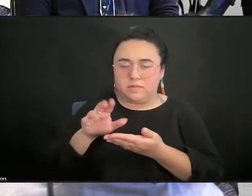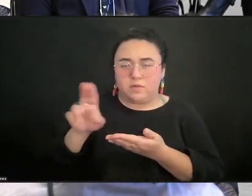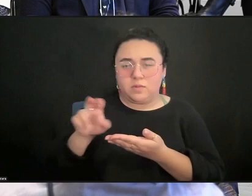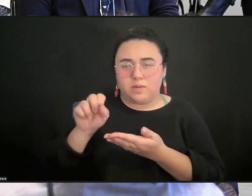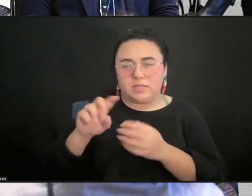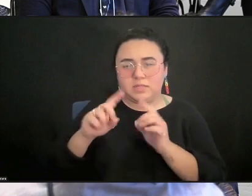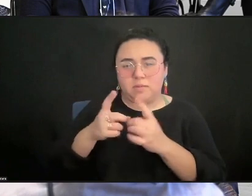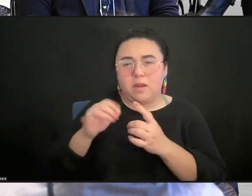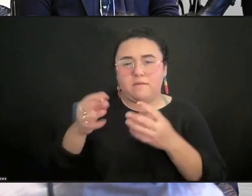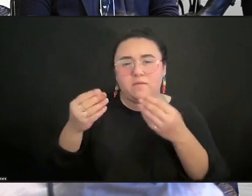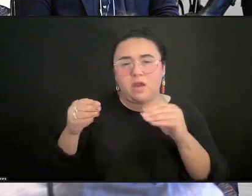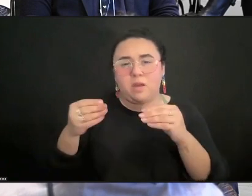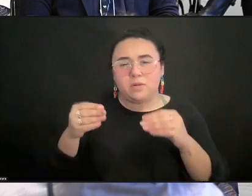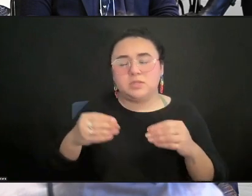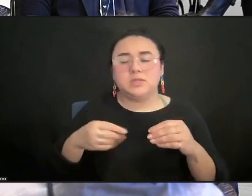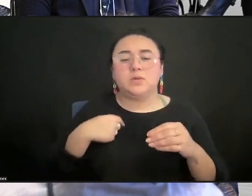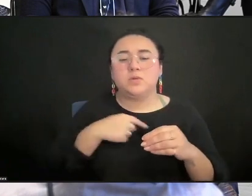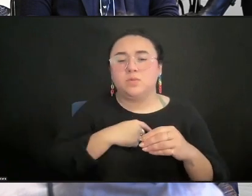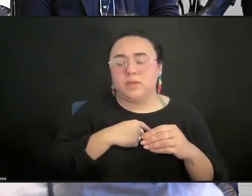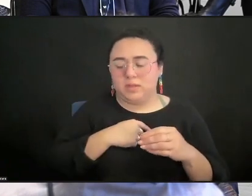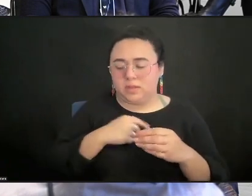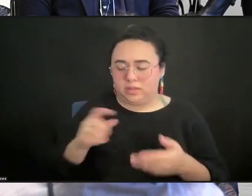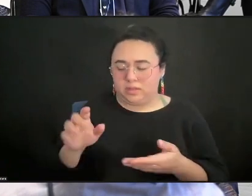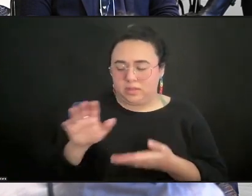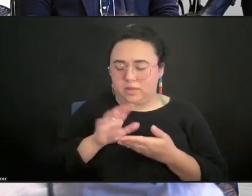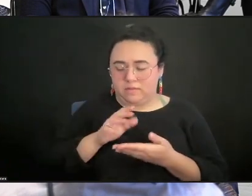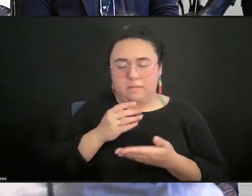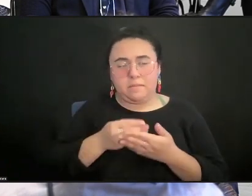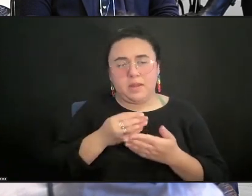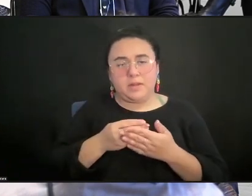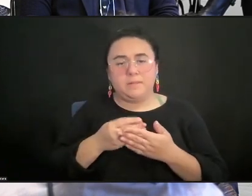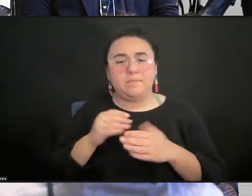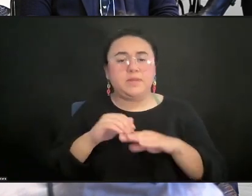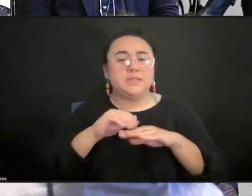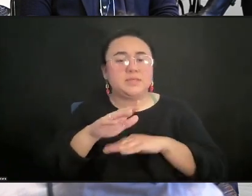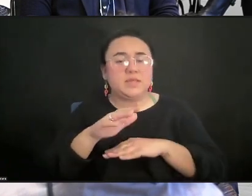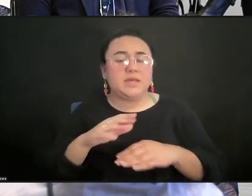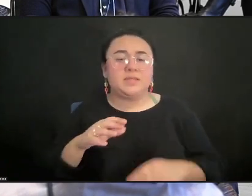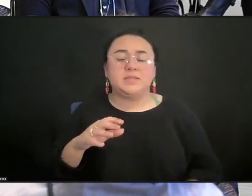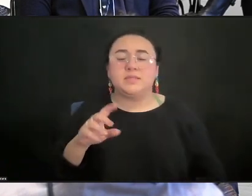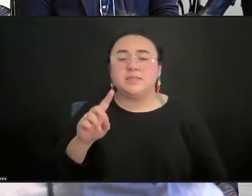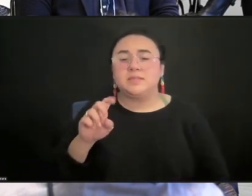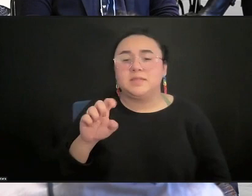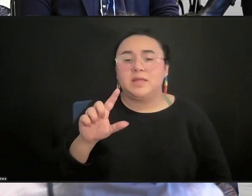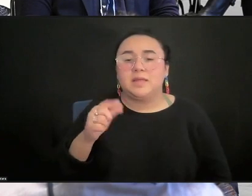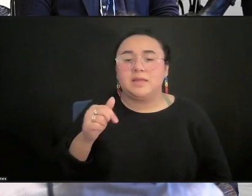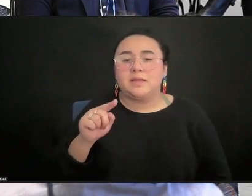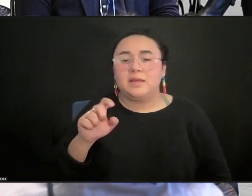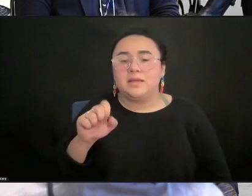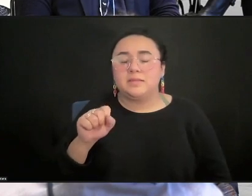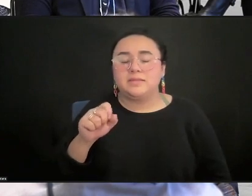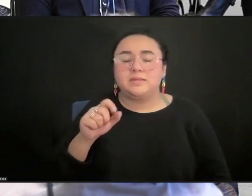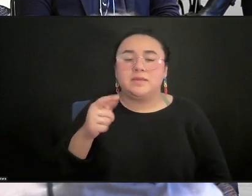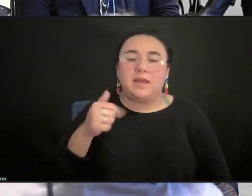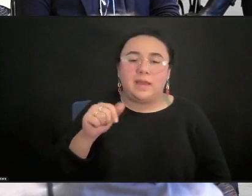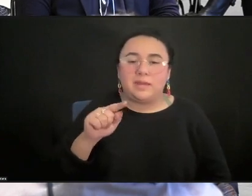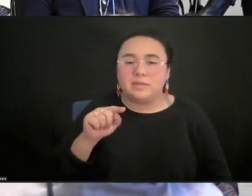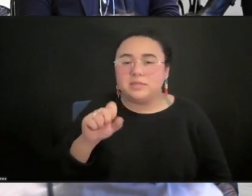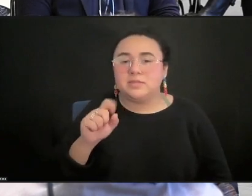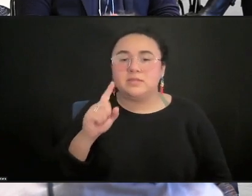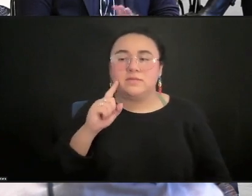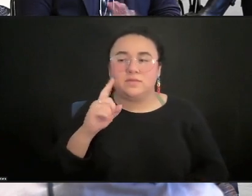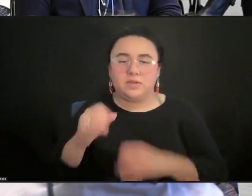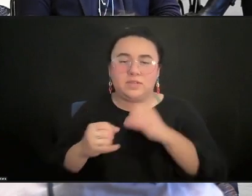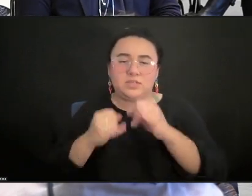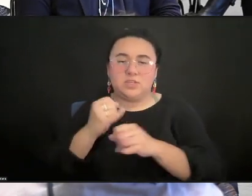send delegates of agents and artists to international markets in Australia and Colombia and